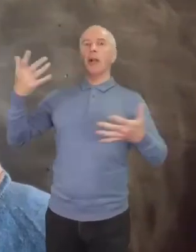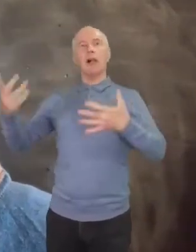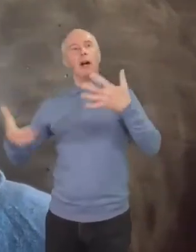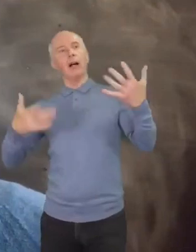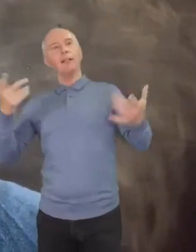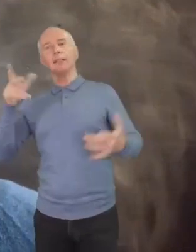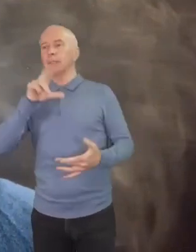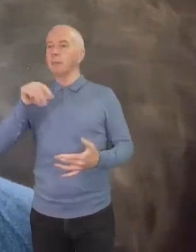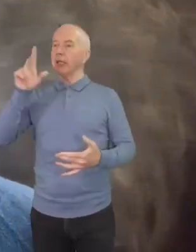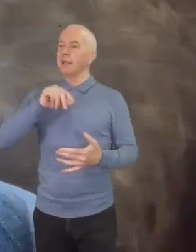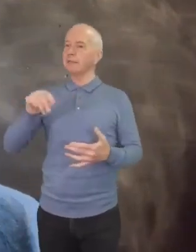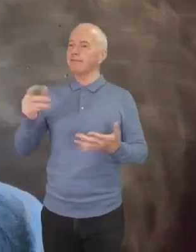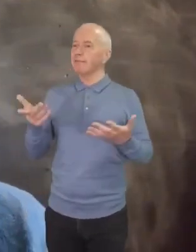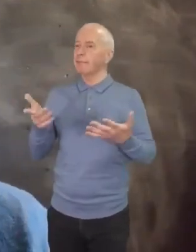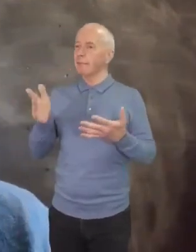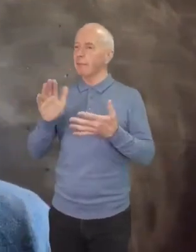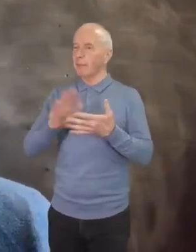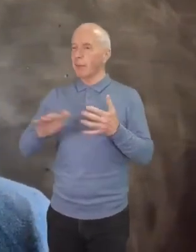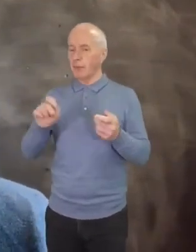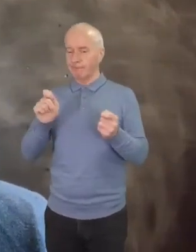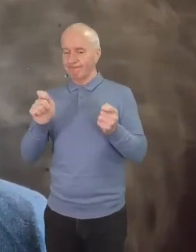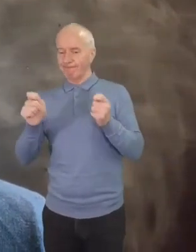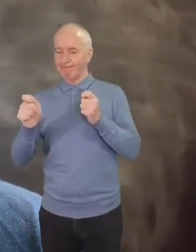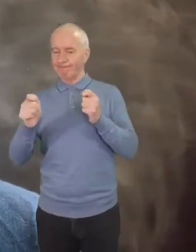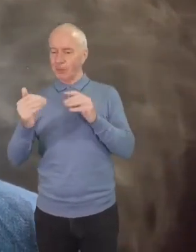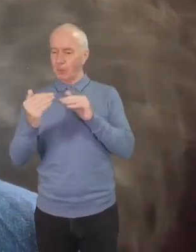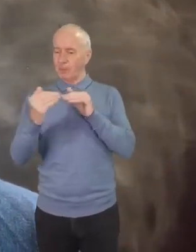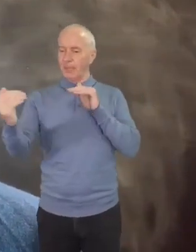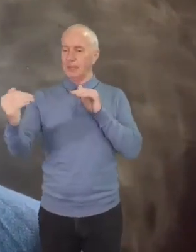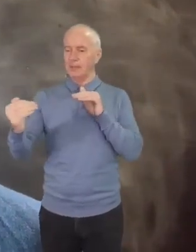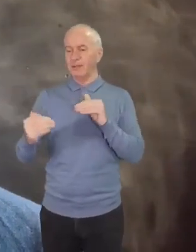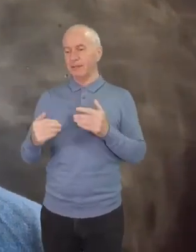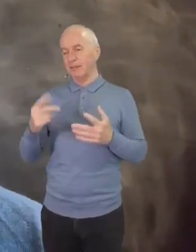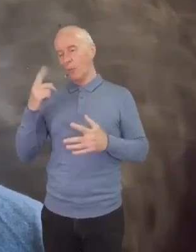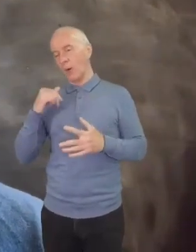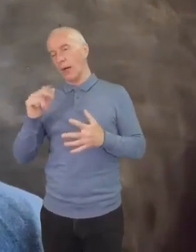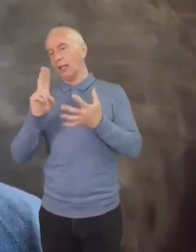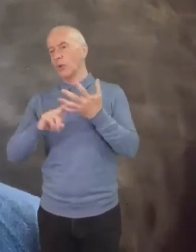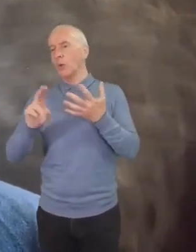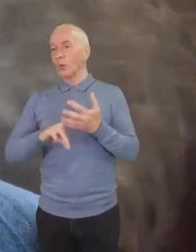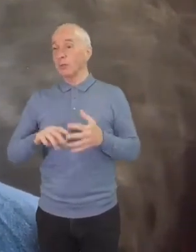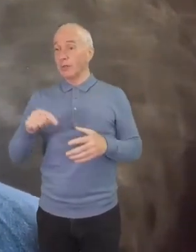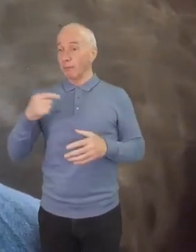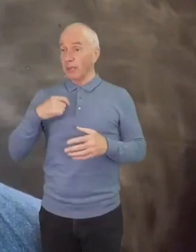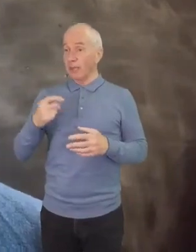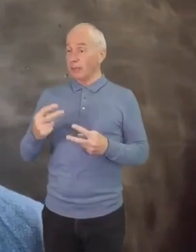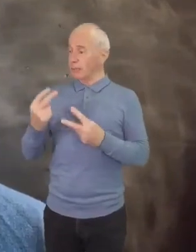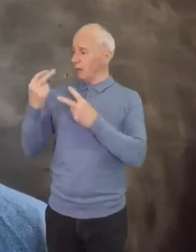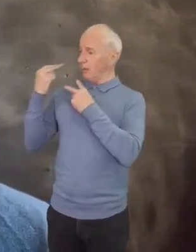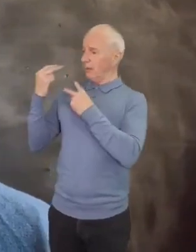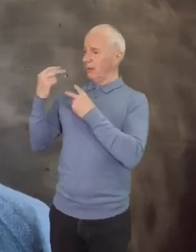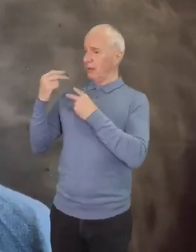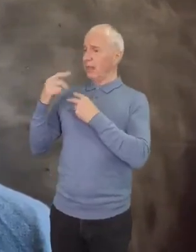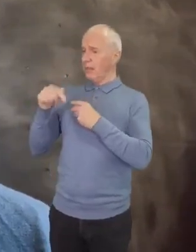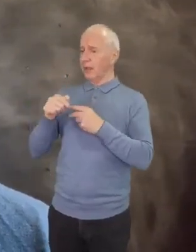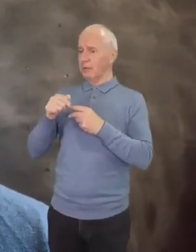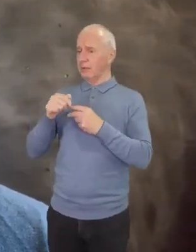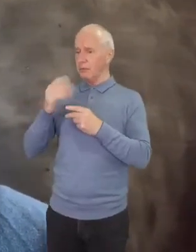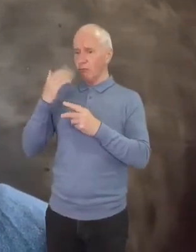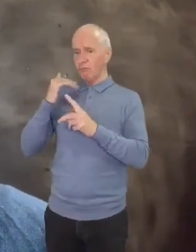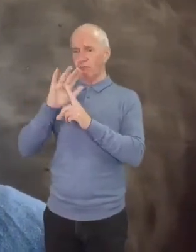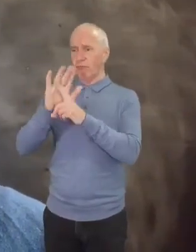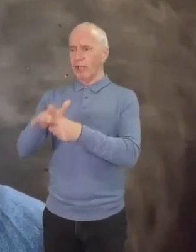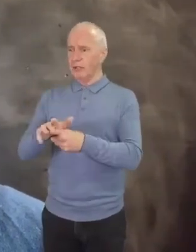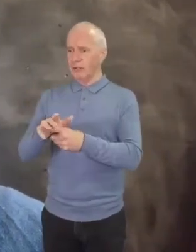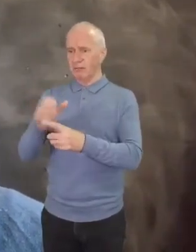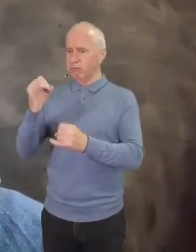essentially be a bit more adjusted to white norms. And looking back, that was a racialized criticism. And I